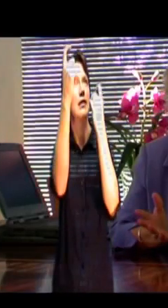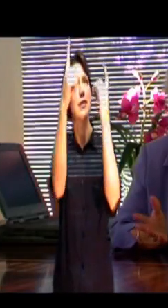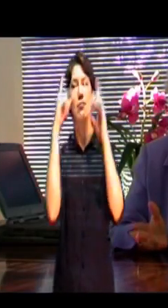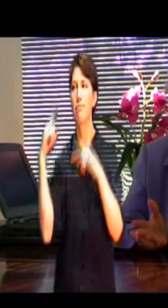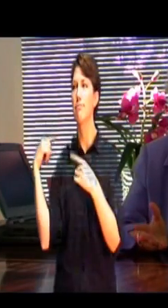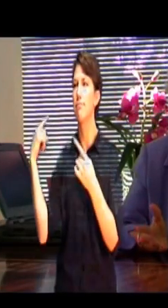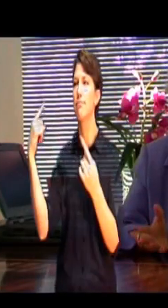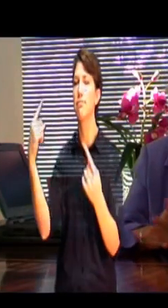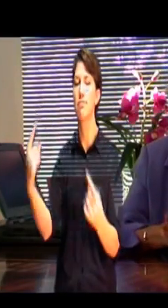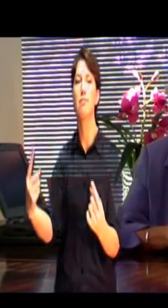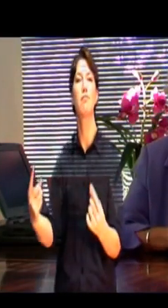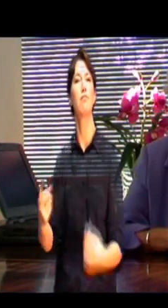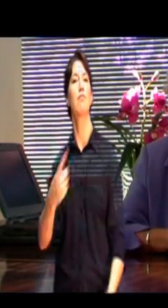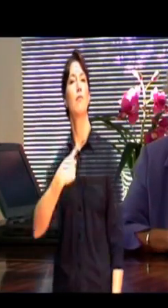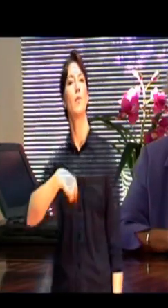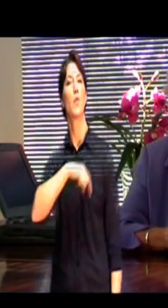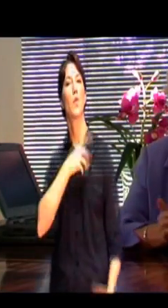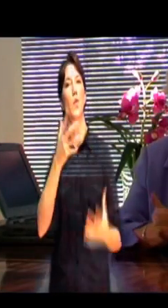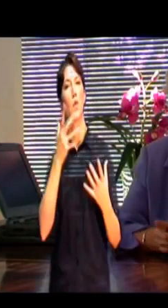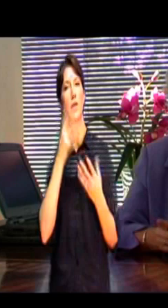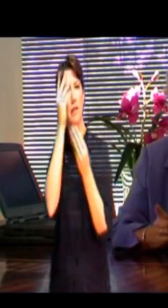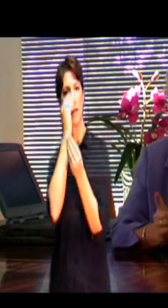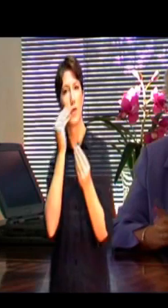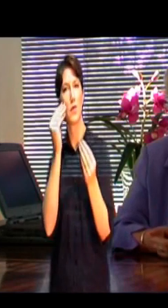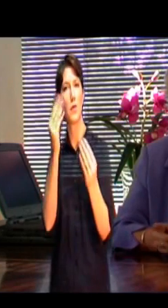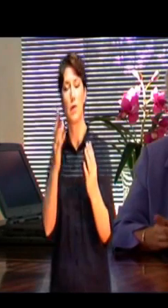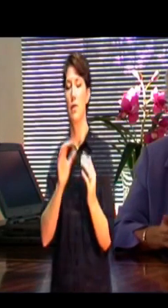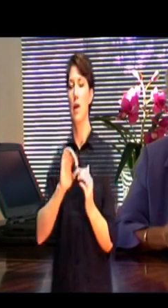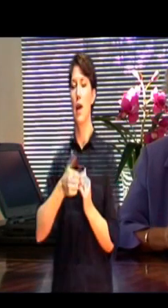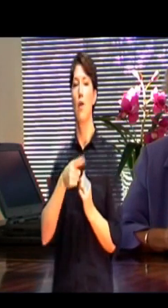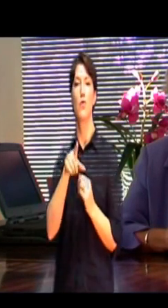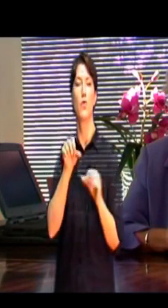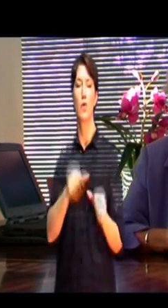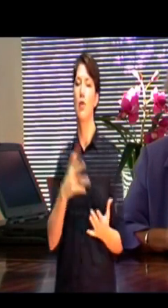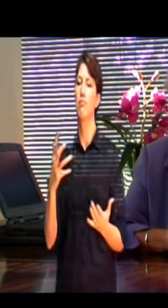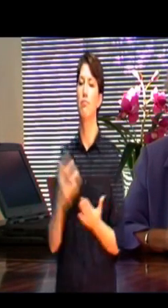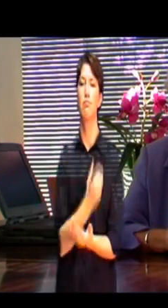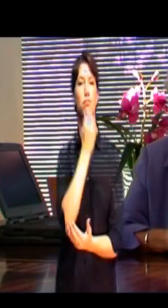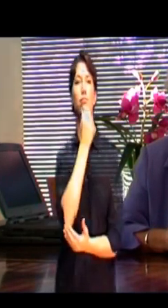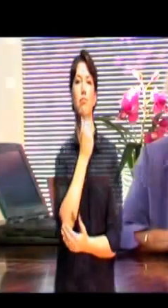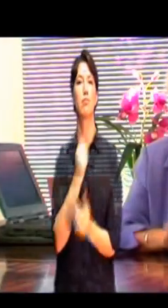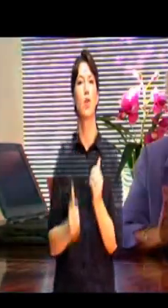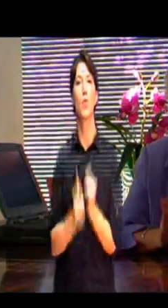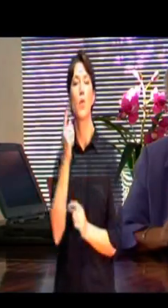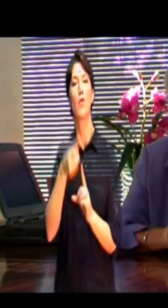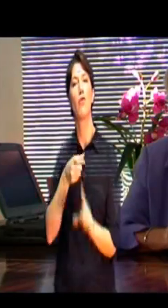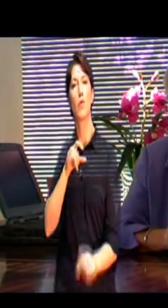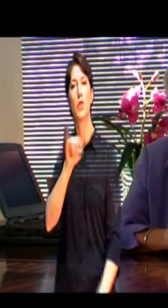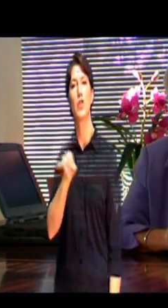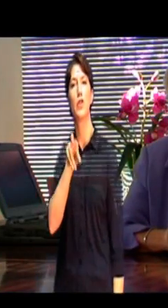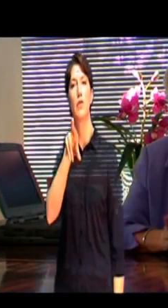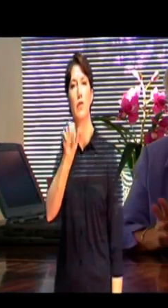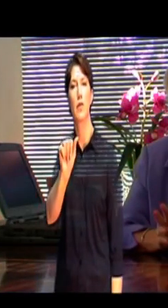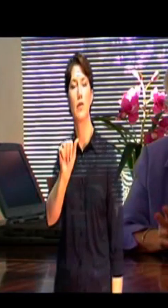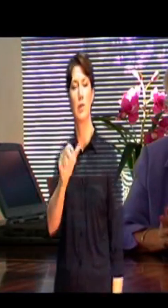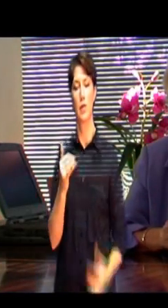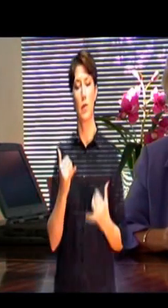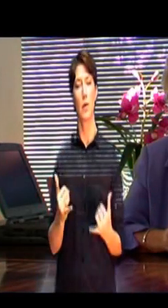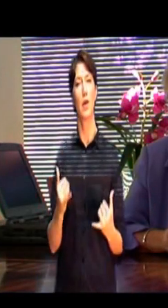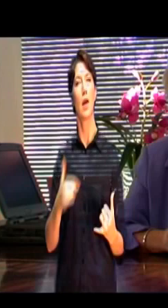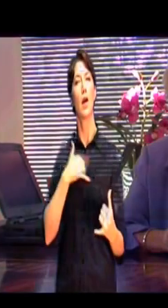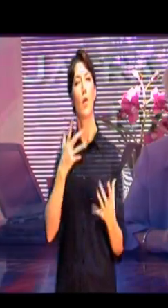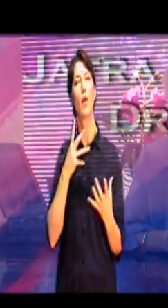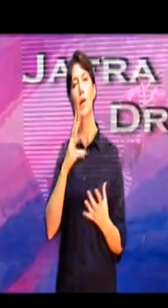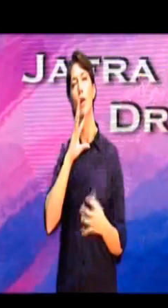want to share with you how you can get the riches out of Jafra. I'm going to talk just a few minutes about the two